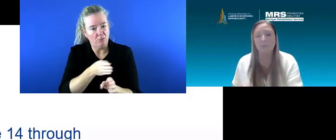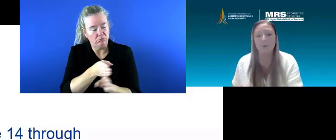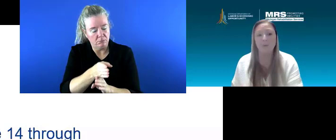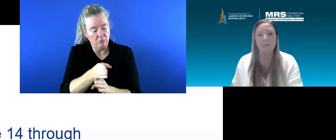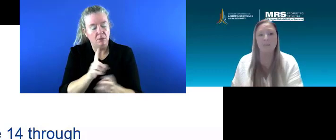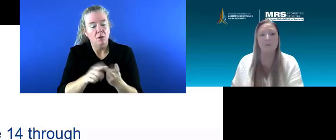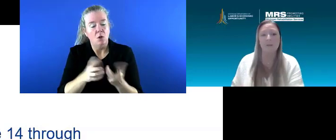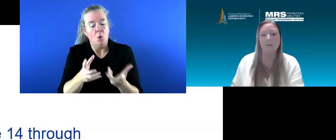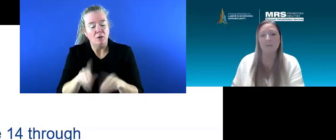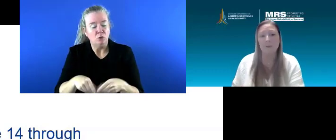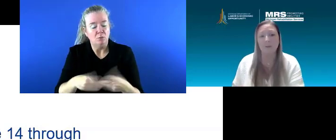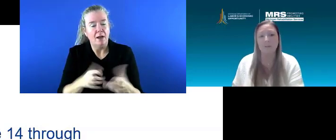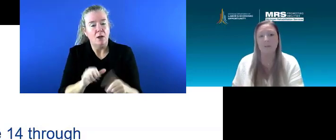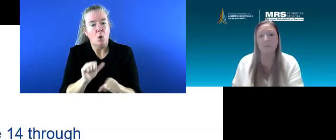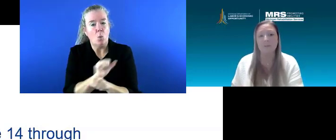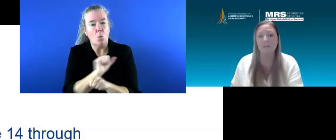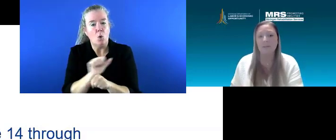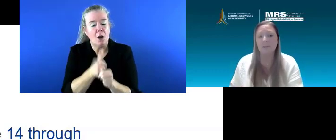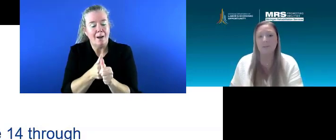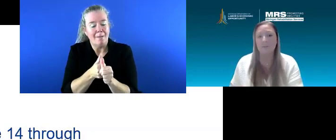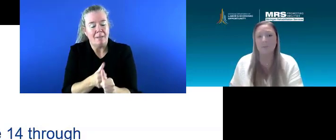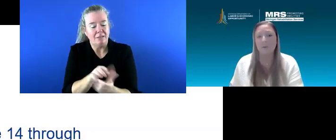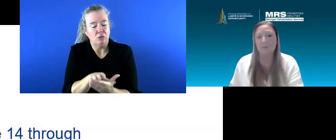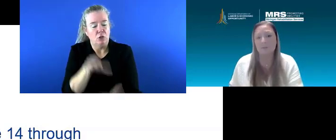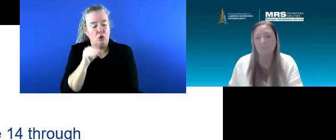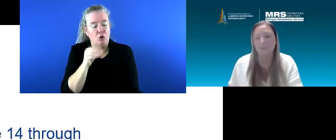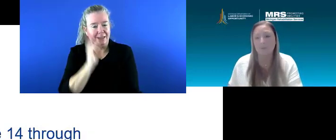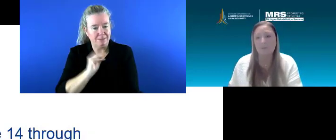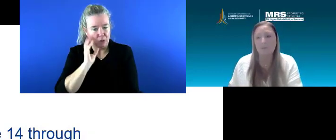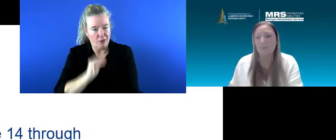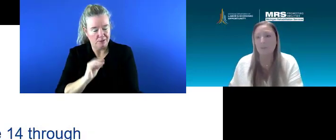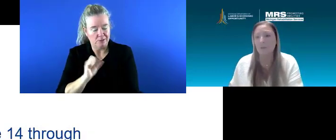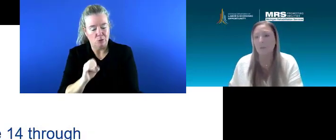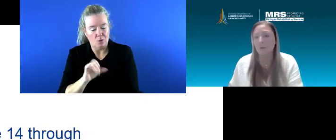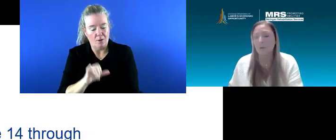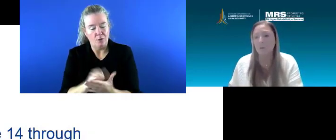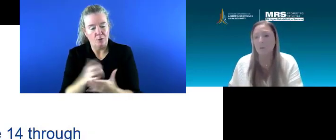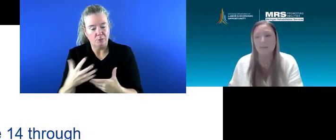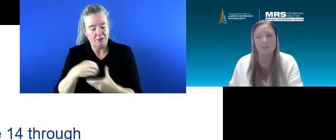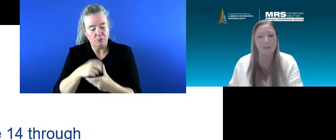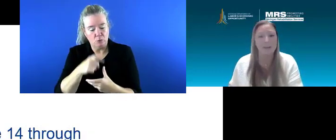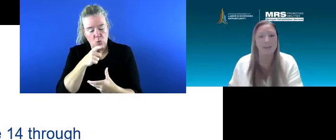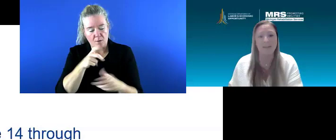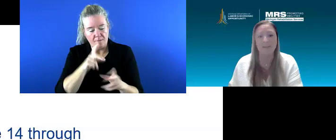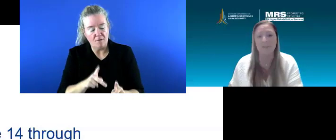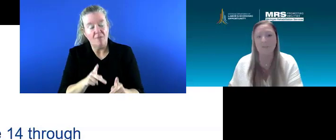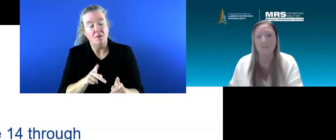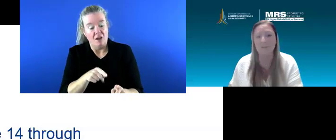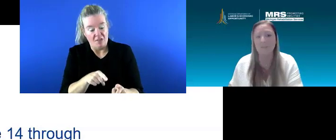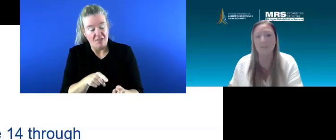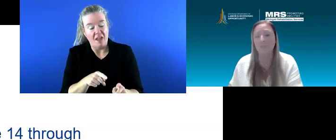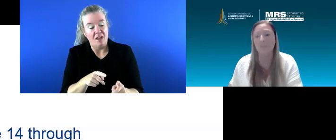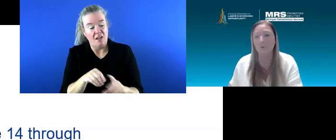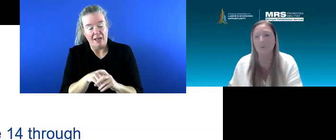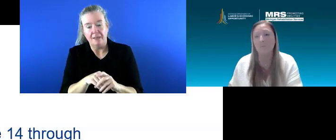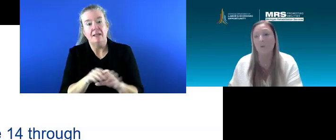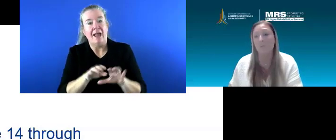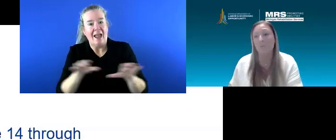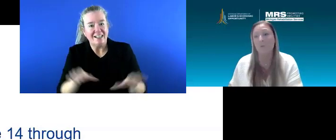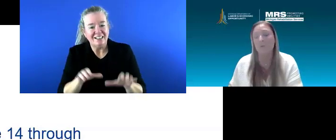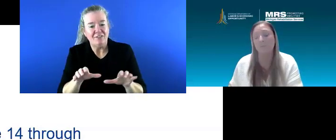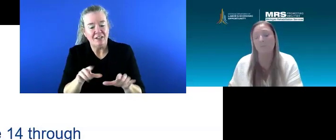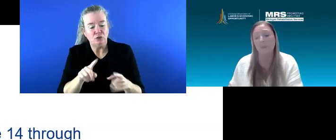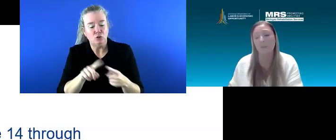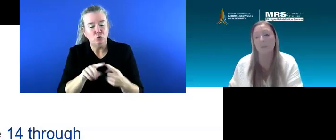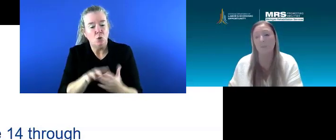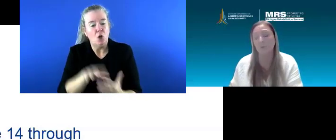providing work based learning experiences. So these participants, you know, are participating in activities that learn about